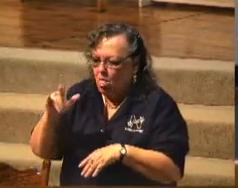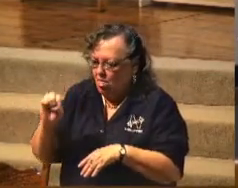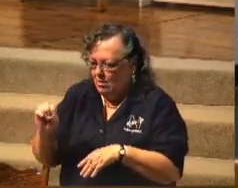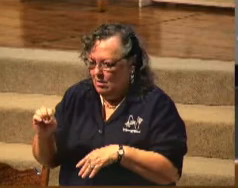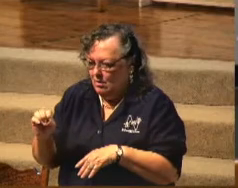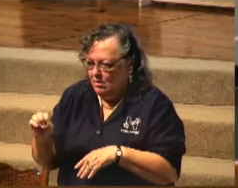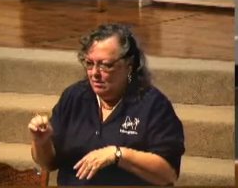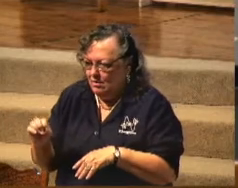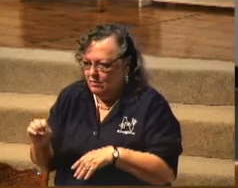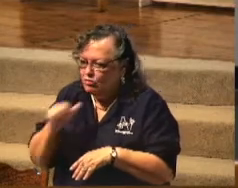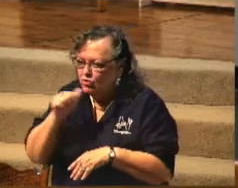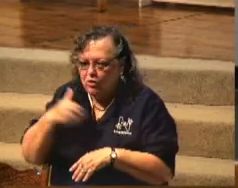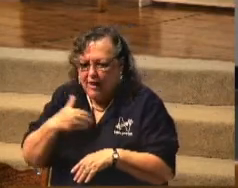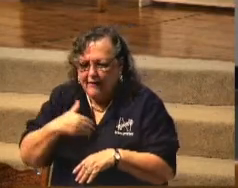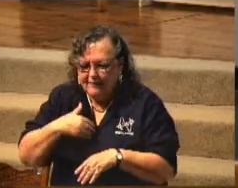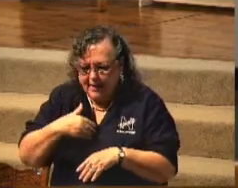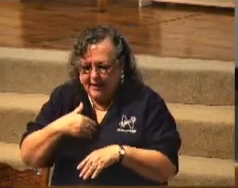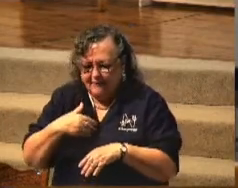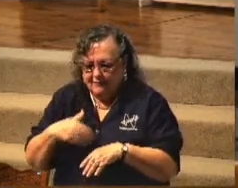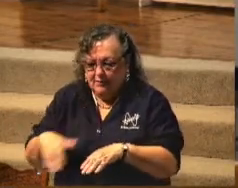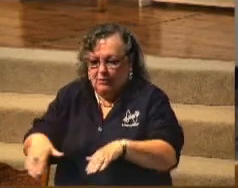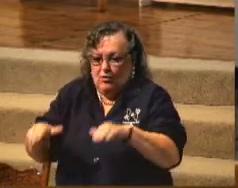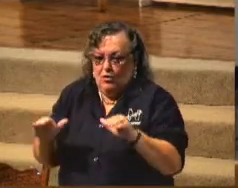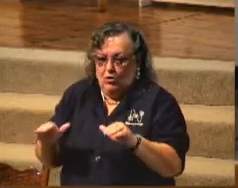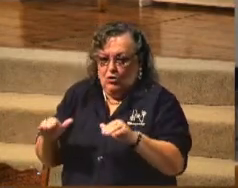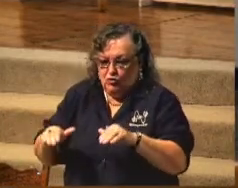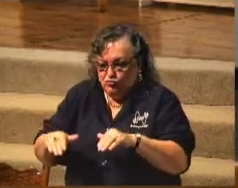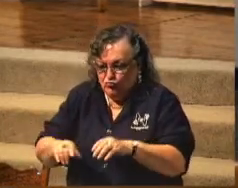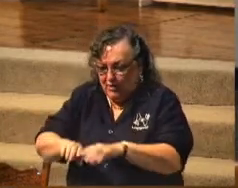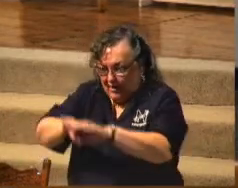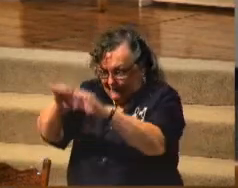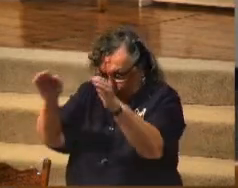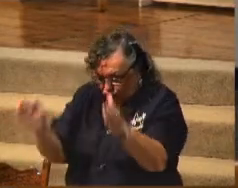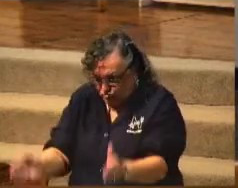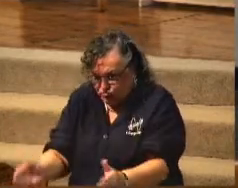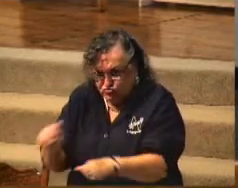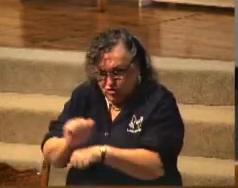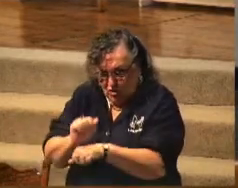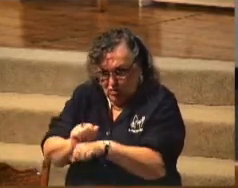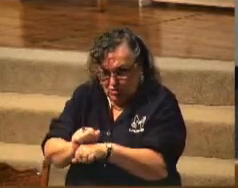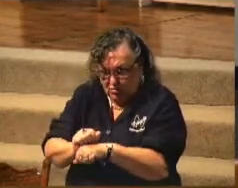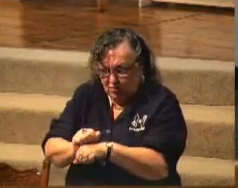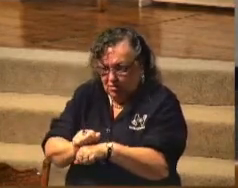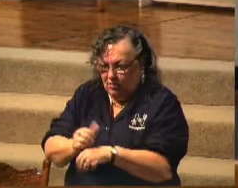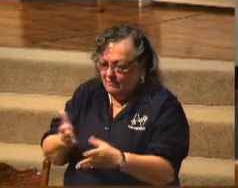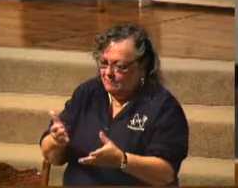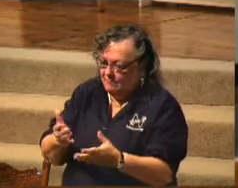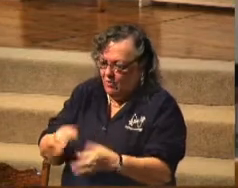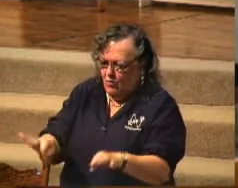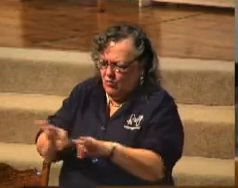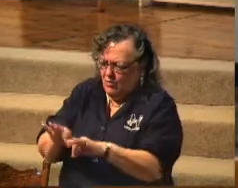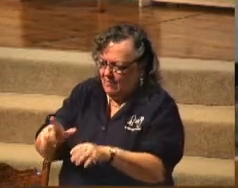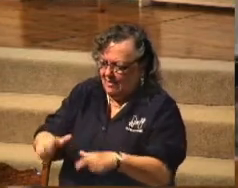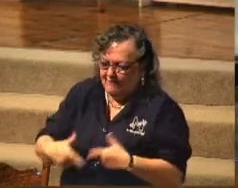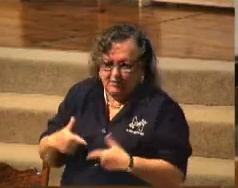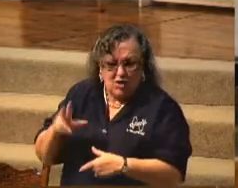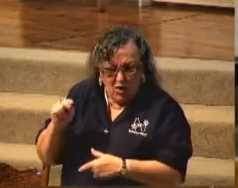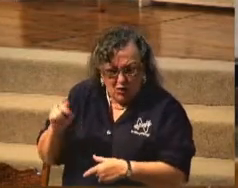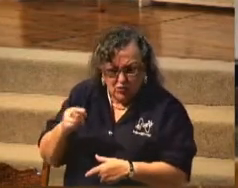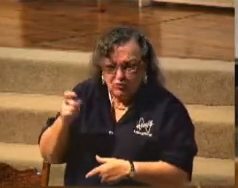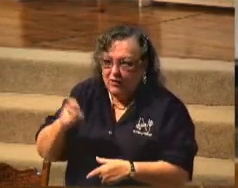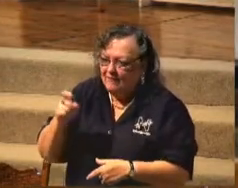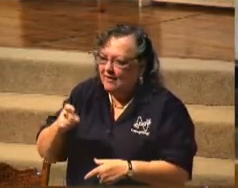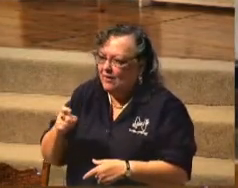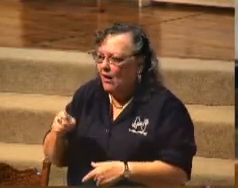You don't have to have a tombstone to be worthwhile. You need to have people that will say, she had an impact on my